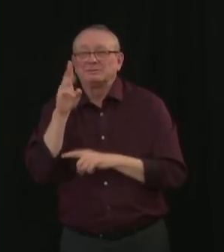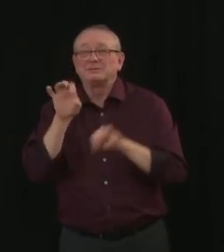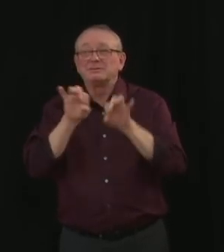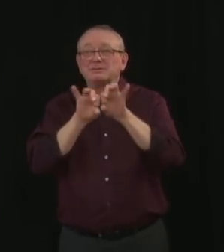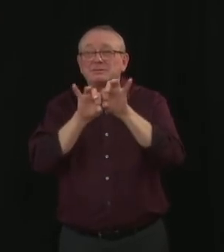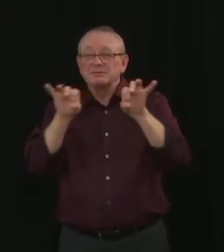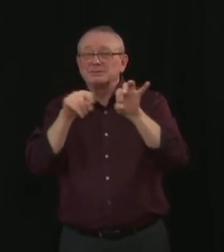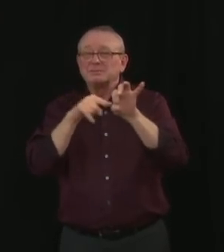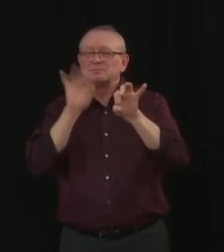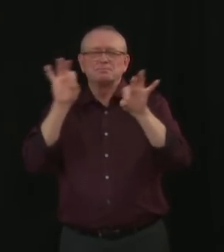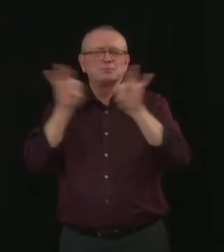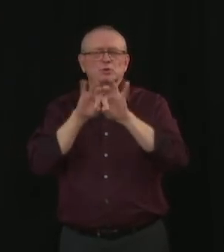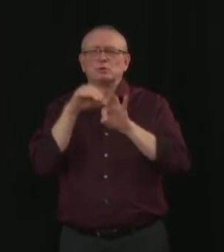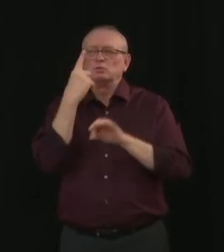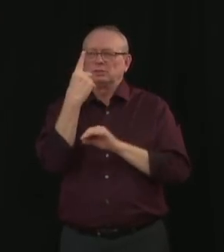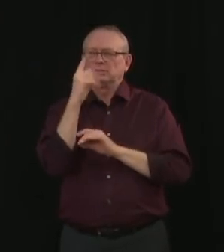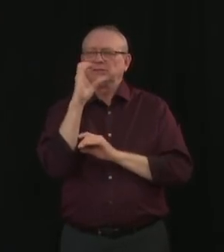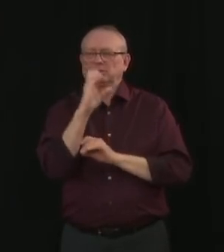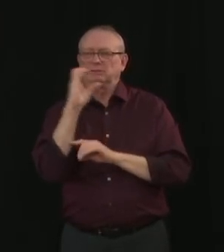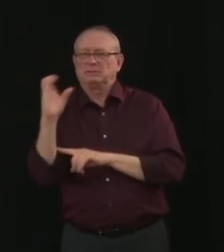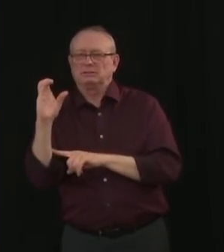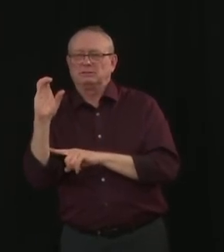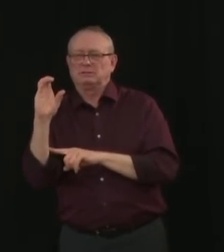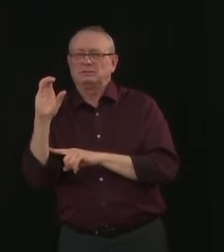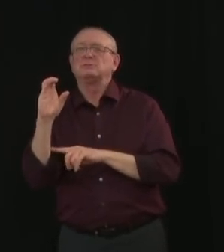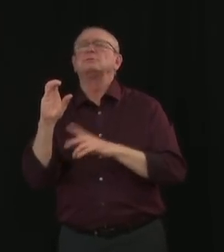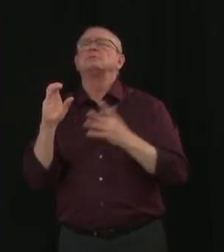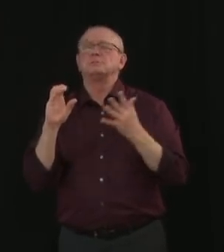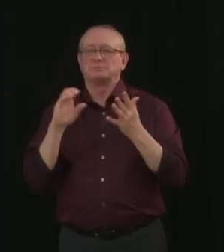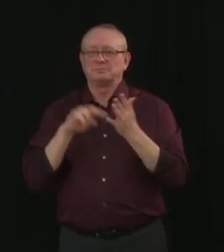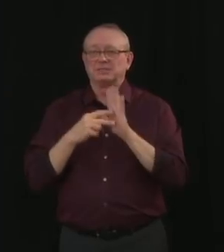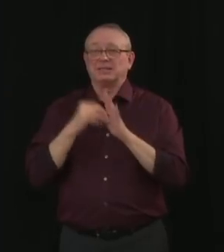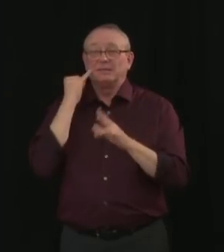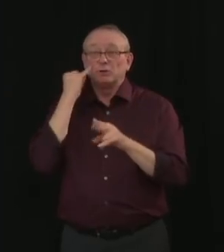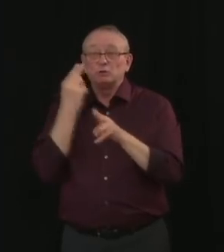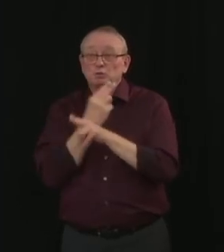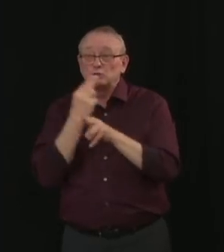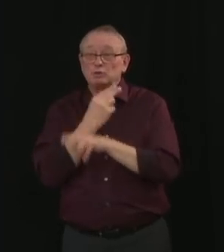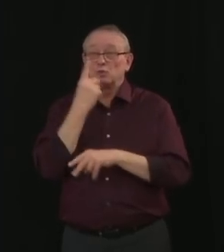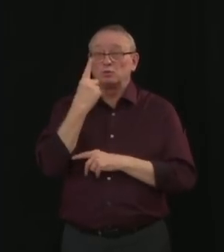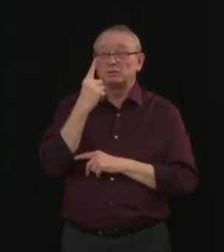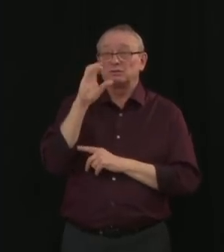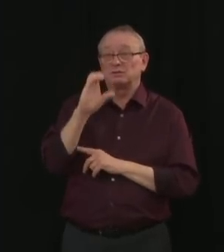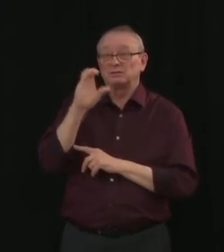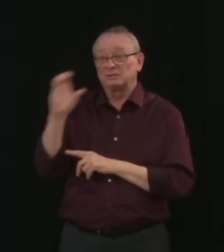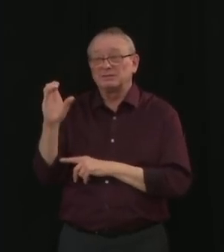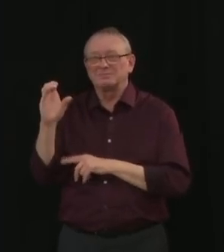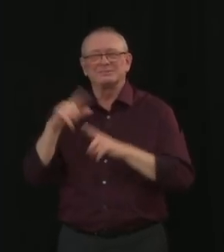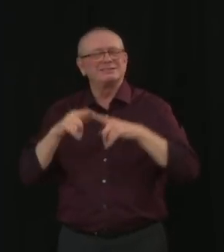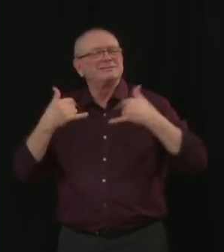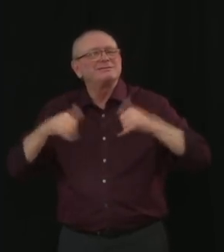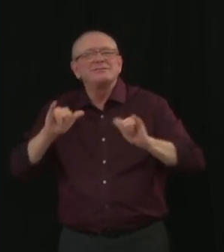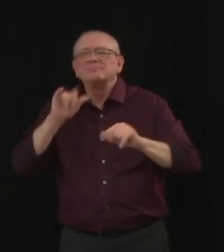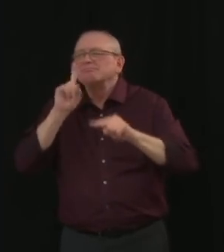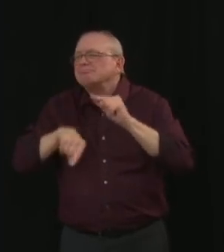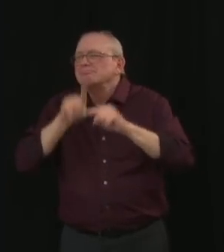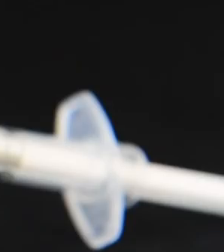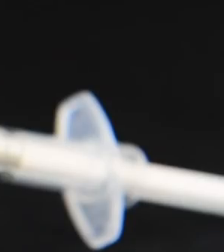used, and even then, we estimate that the sixth dose can only be achieved about 75% of the time.